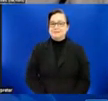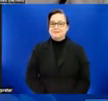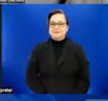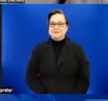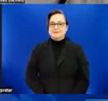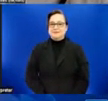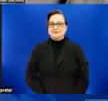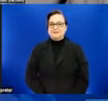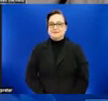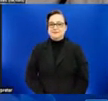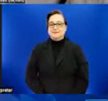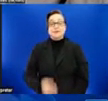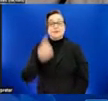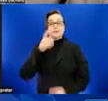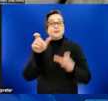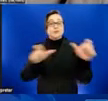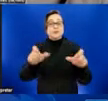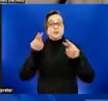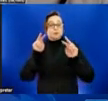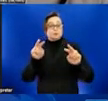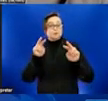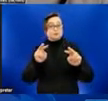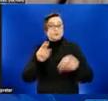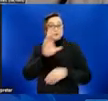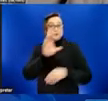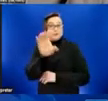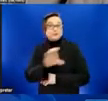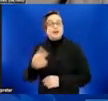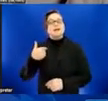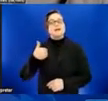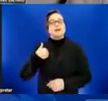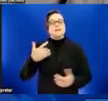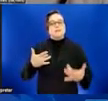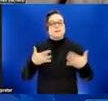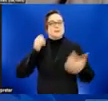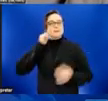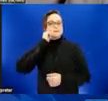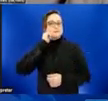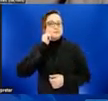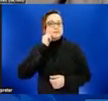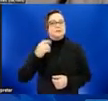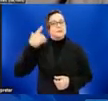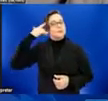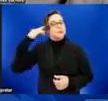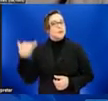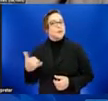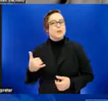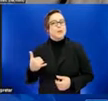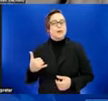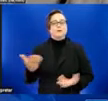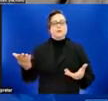For those of you watching on Zoom, I am the light-skinned, blonde-haired female with my hair pulled back, wearing a service-dress blues uniform.